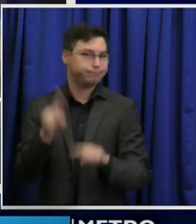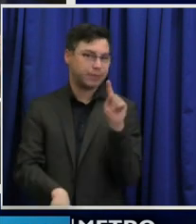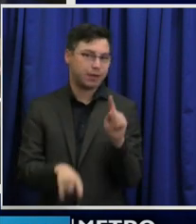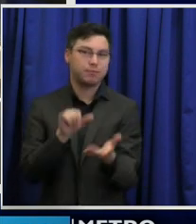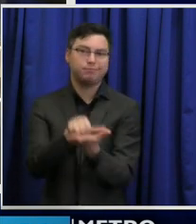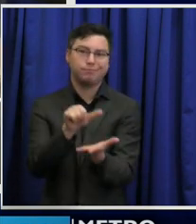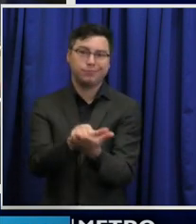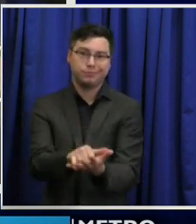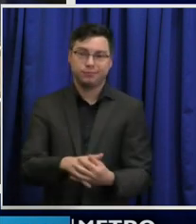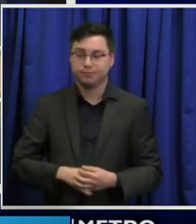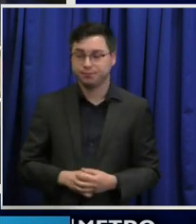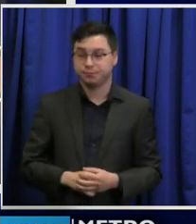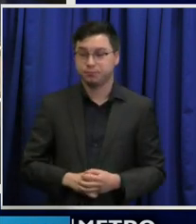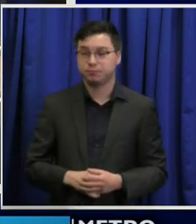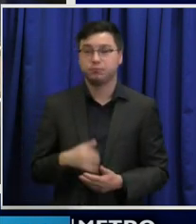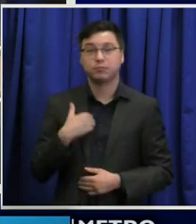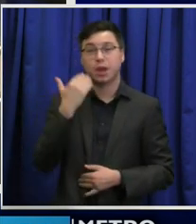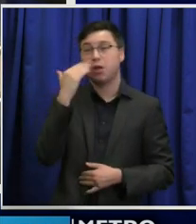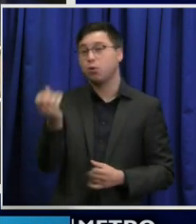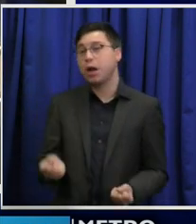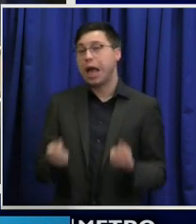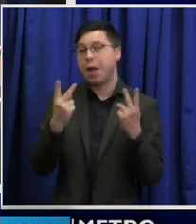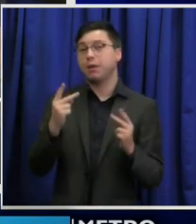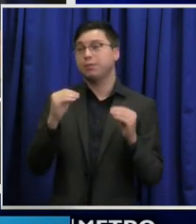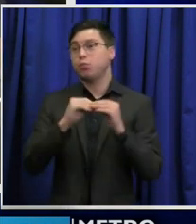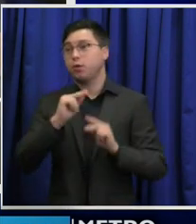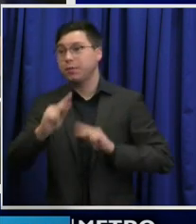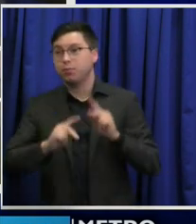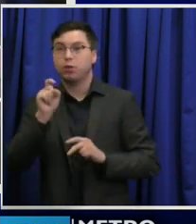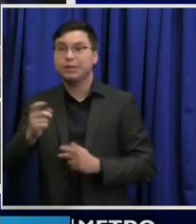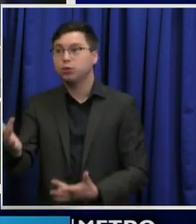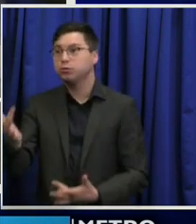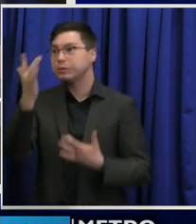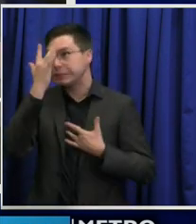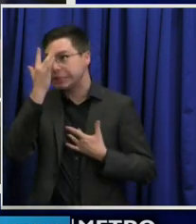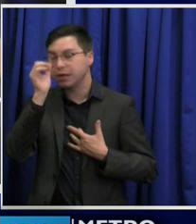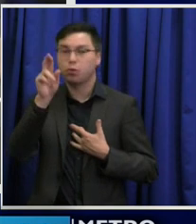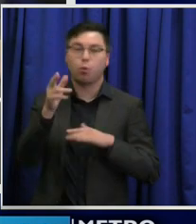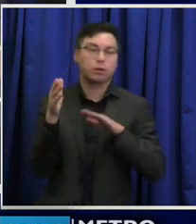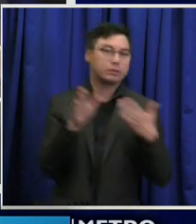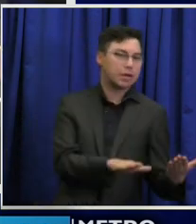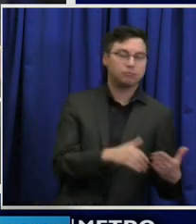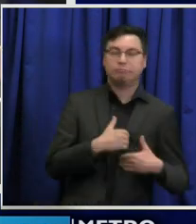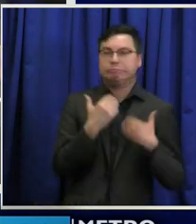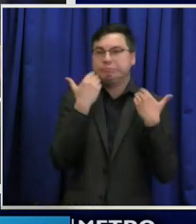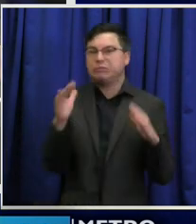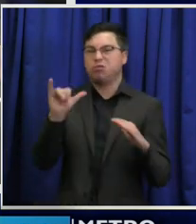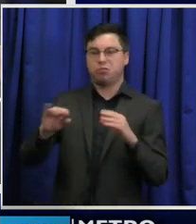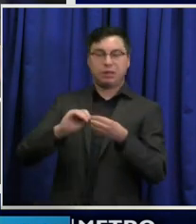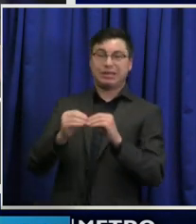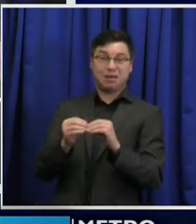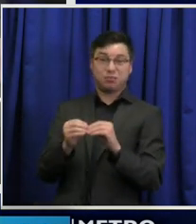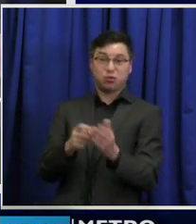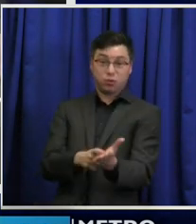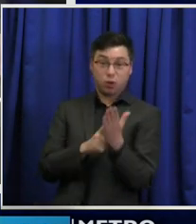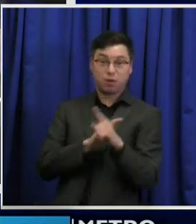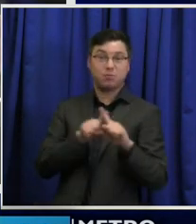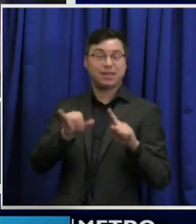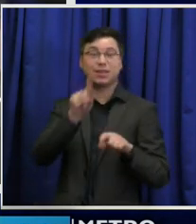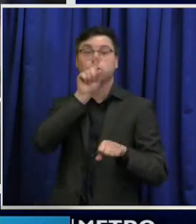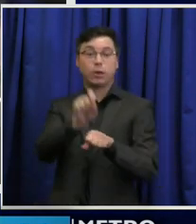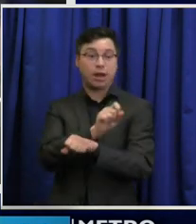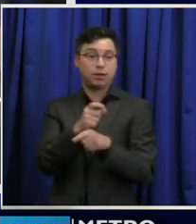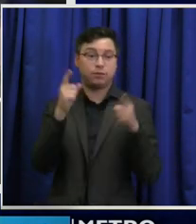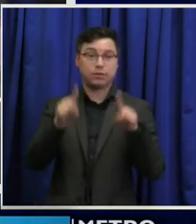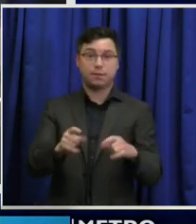Now, I really don't know how many more people need to get really sick, or how many more people need to die. But this is a reality of what's happening up now. And